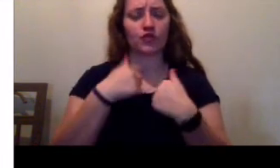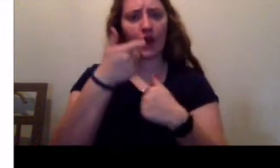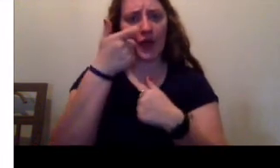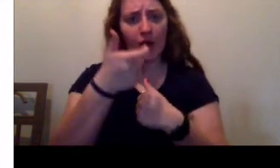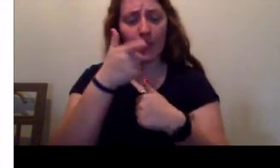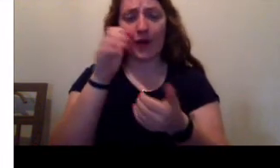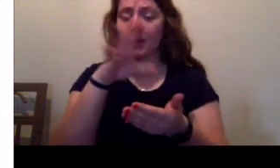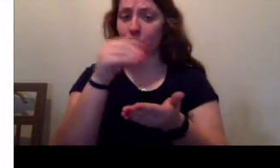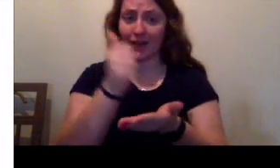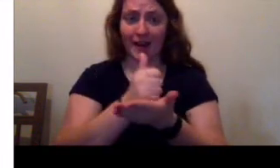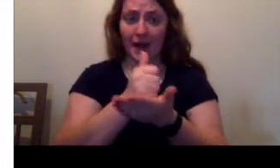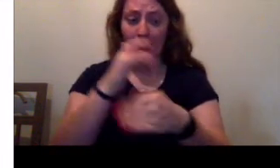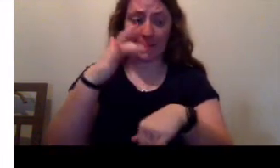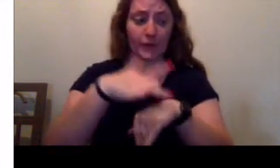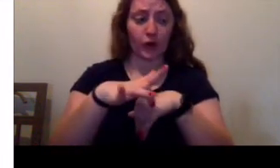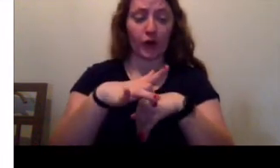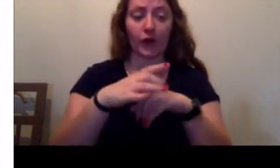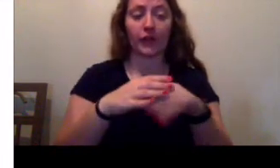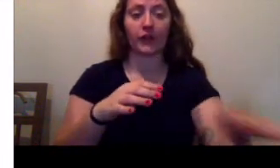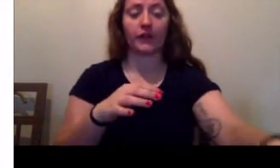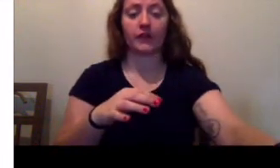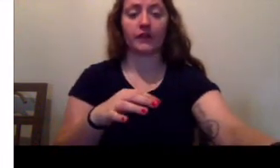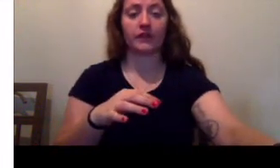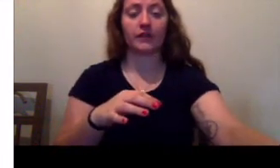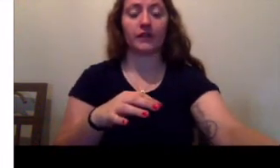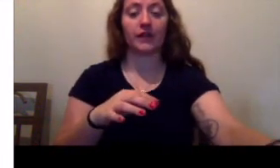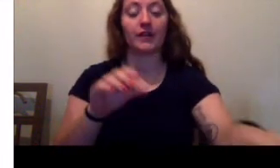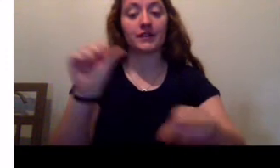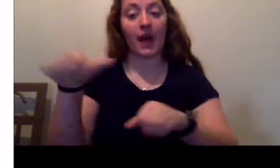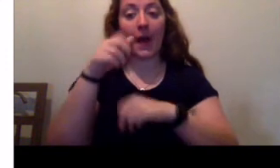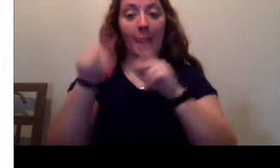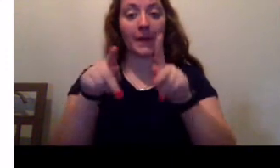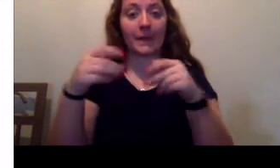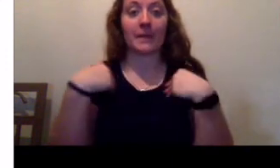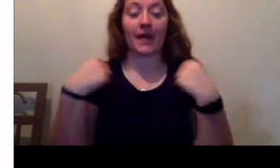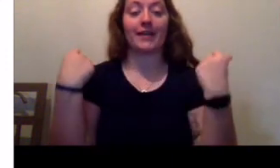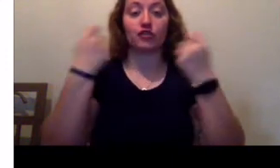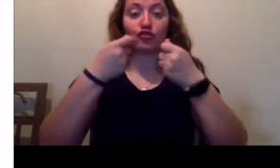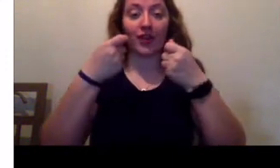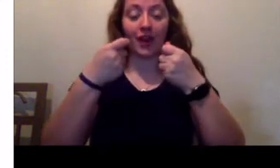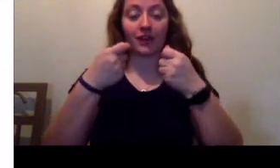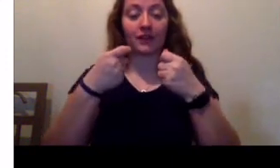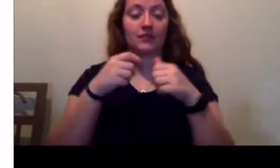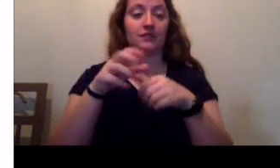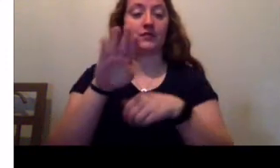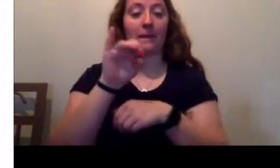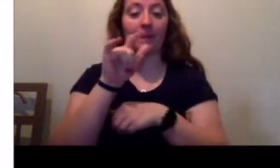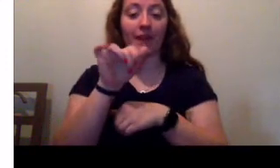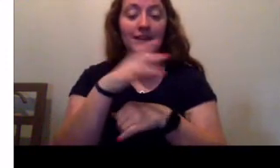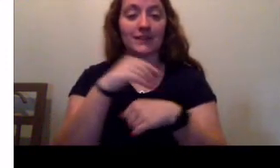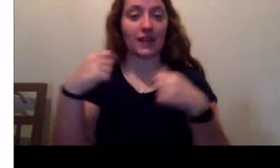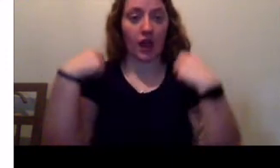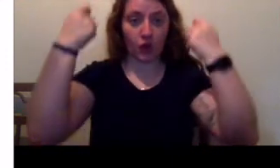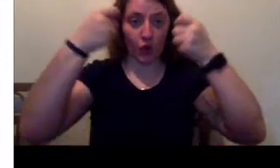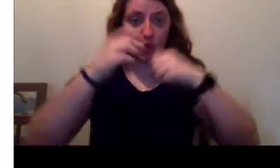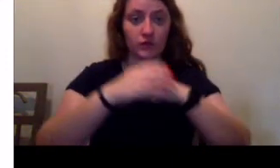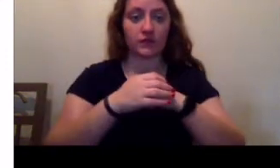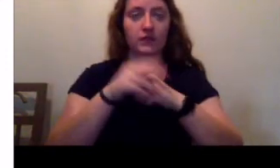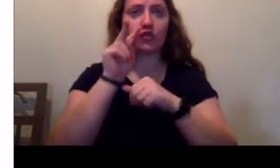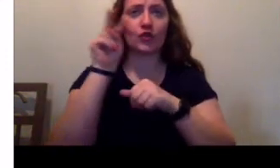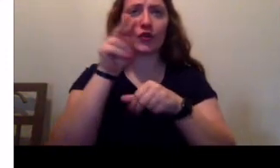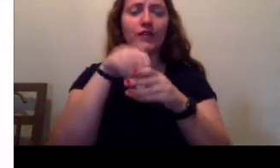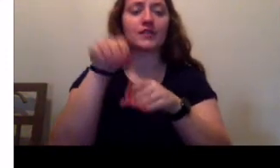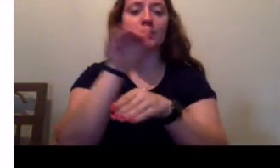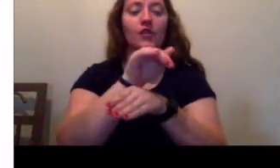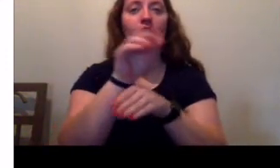helped earlier as the others donned sweaters, jackets, and coats, and she had peered into the night, following